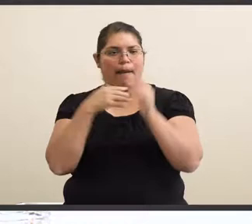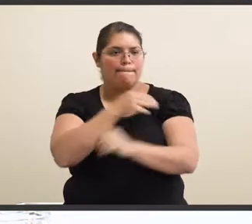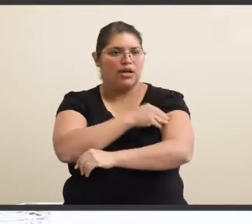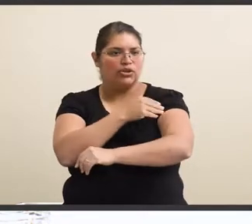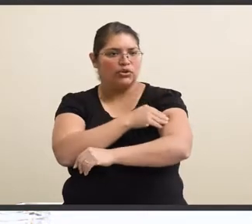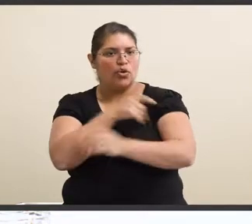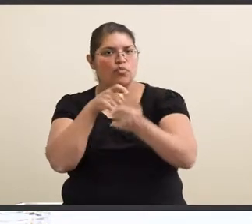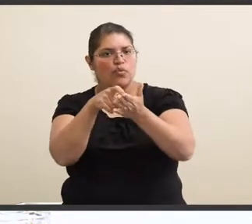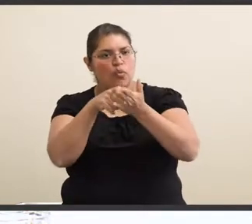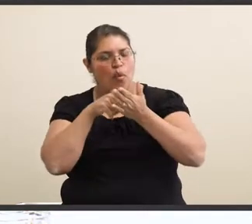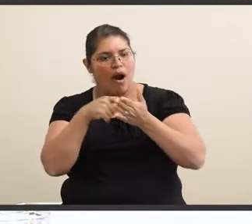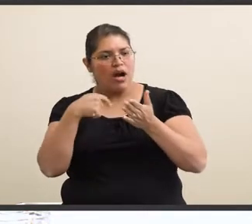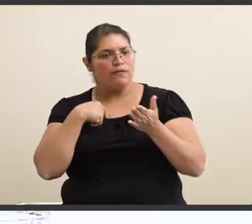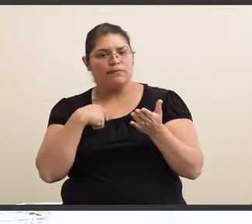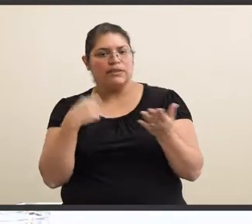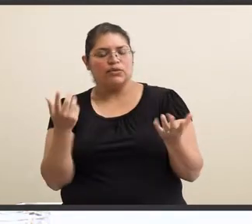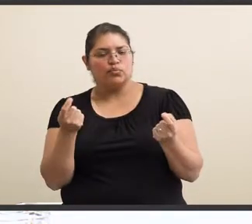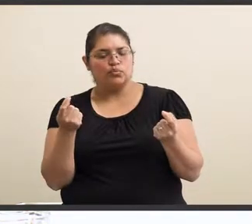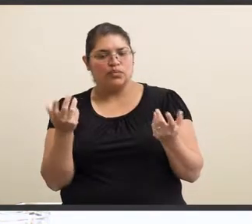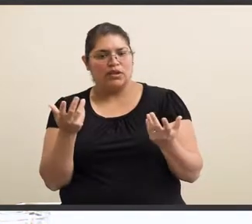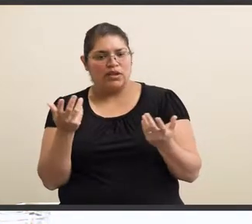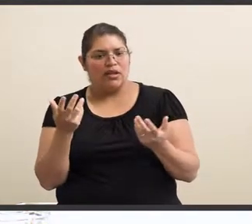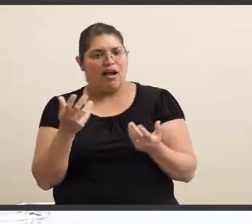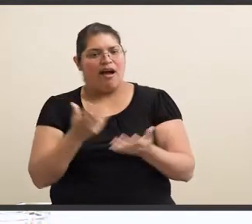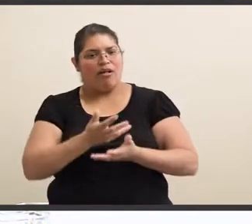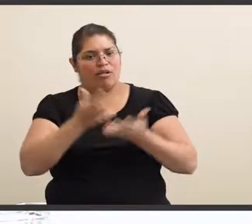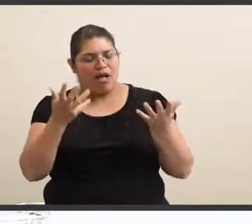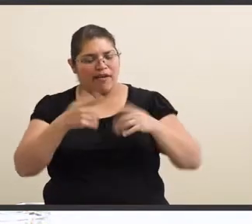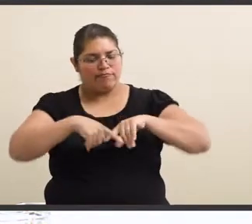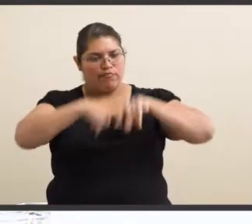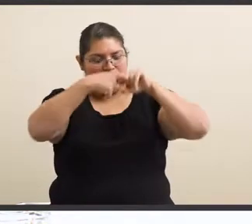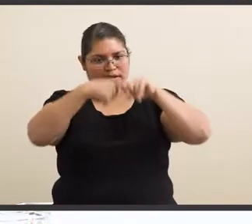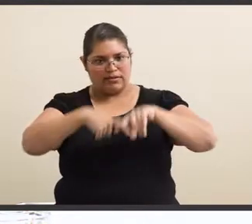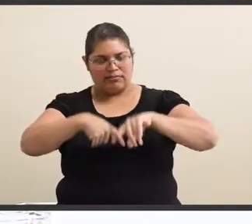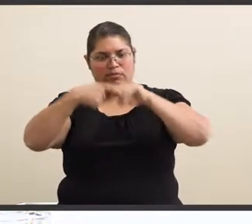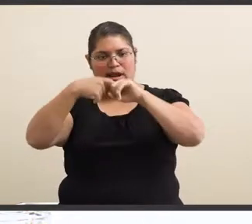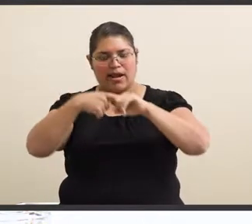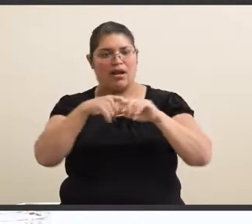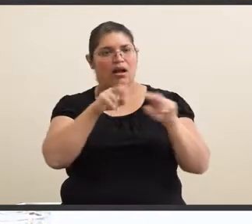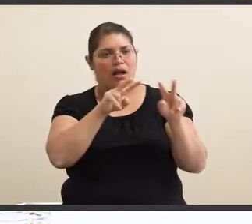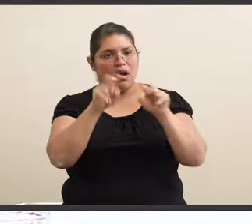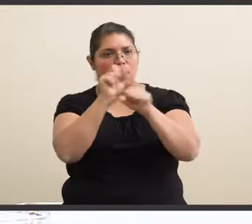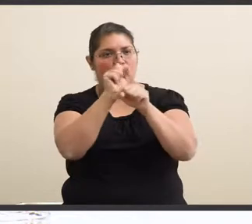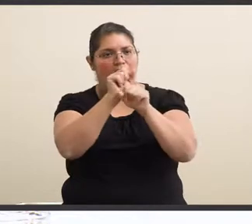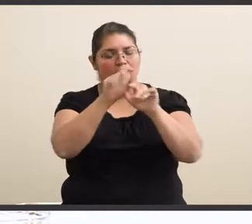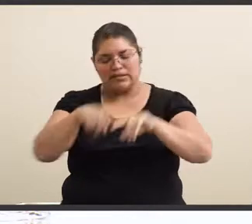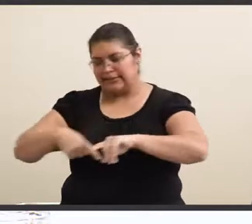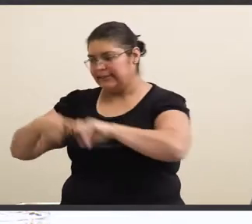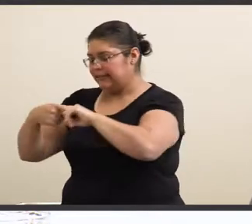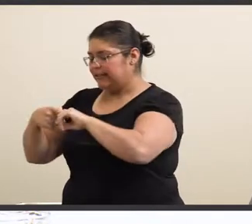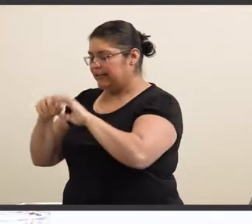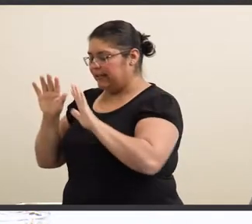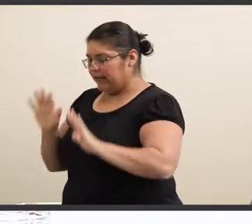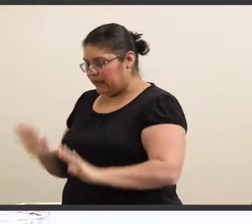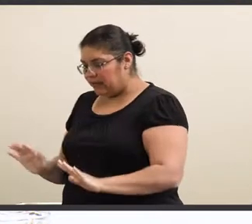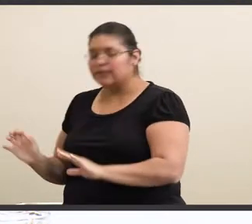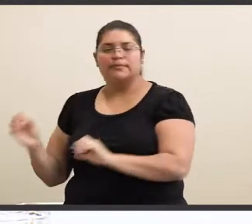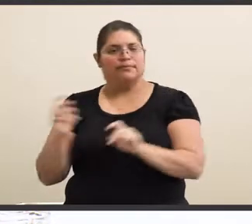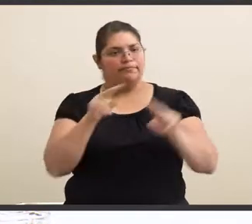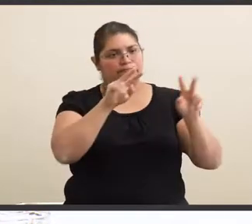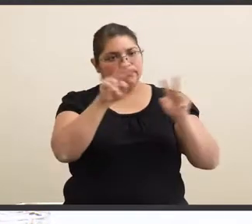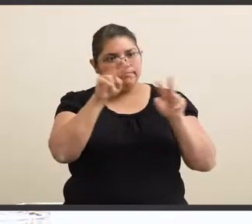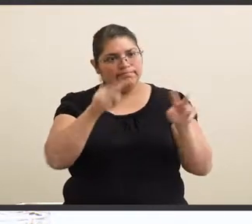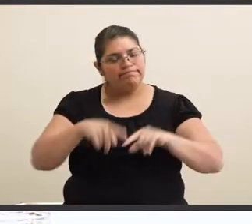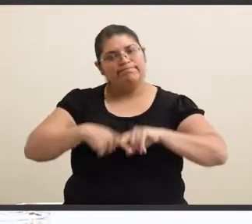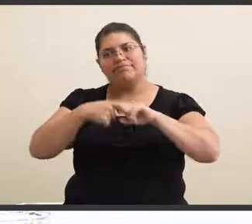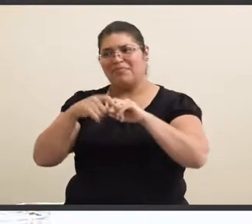requires me to take, you know, a lot of breaks in between of my works, which is we have deadlines with